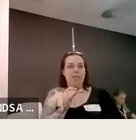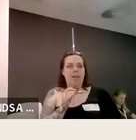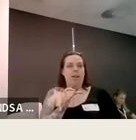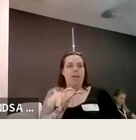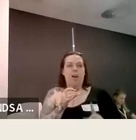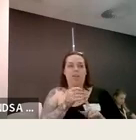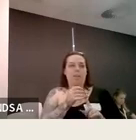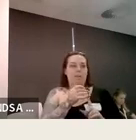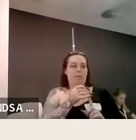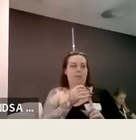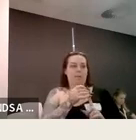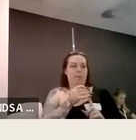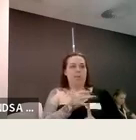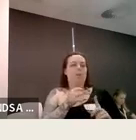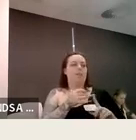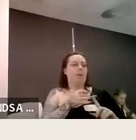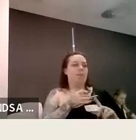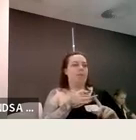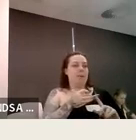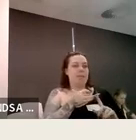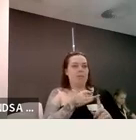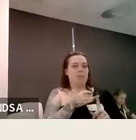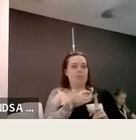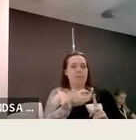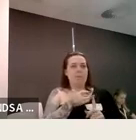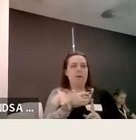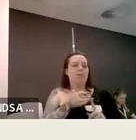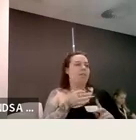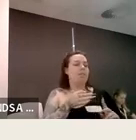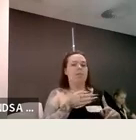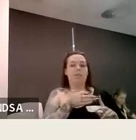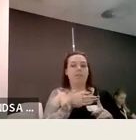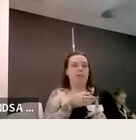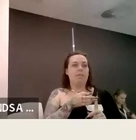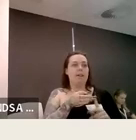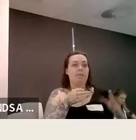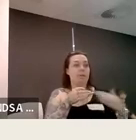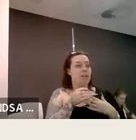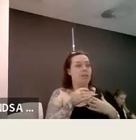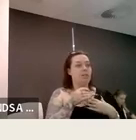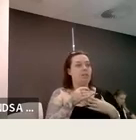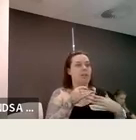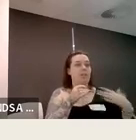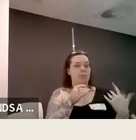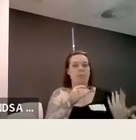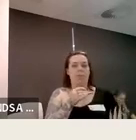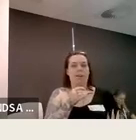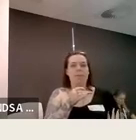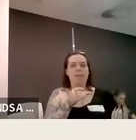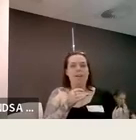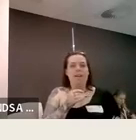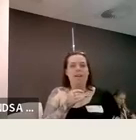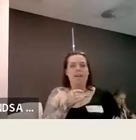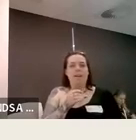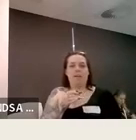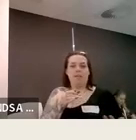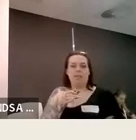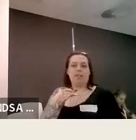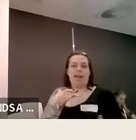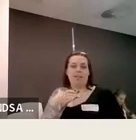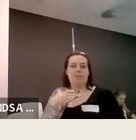gather student voice uh whether that was on zoom whether that was meeting students in person using surveys my university use all three